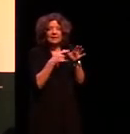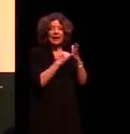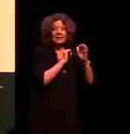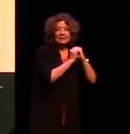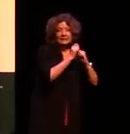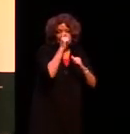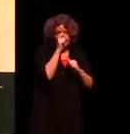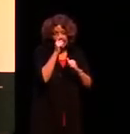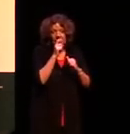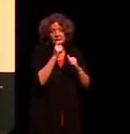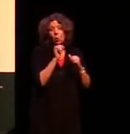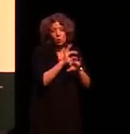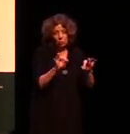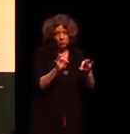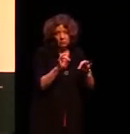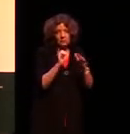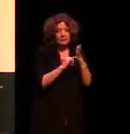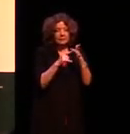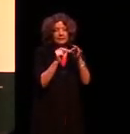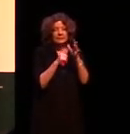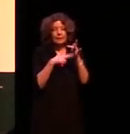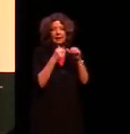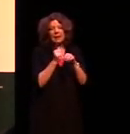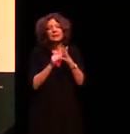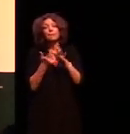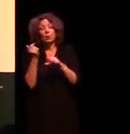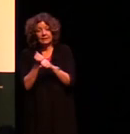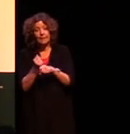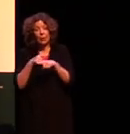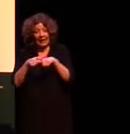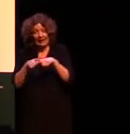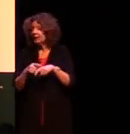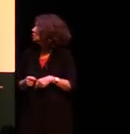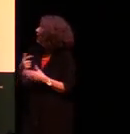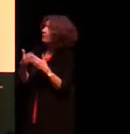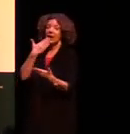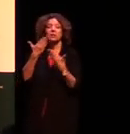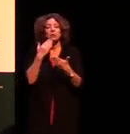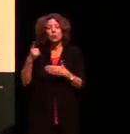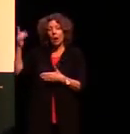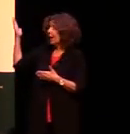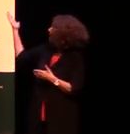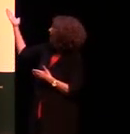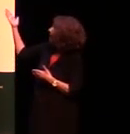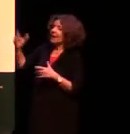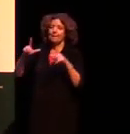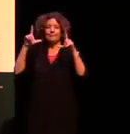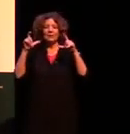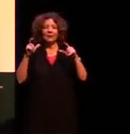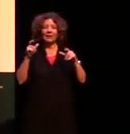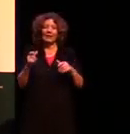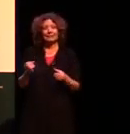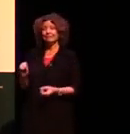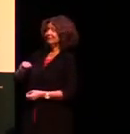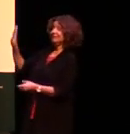so to give you an example in English if I'm describing this picture very cheesy picture that